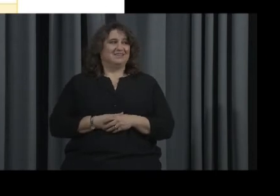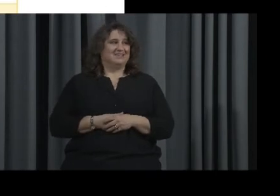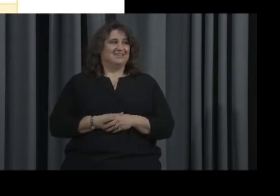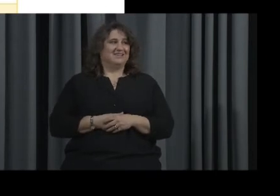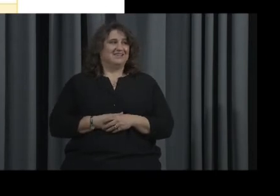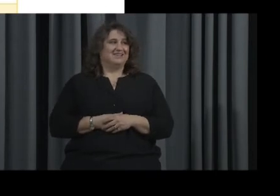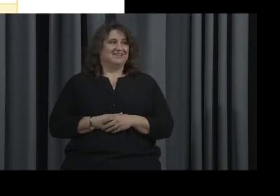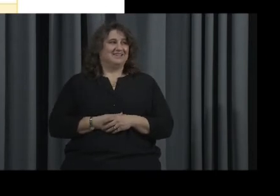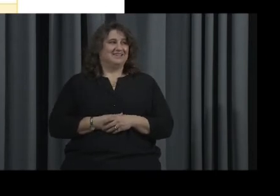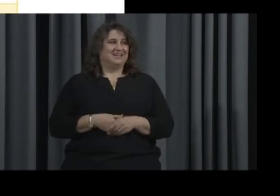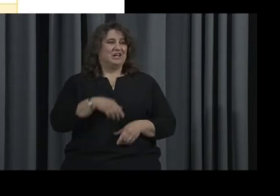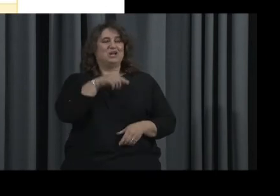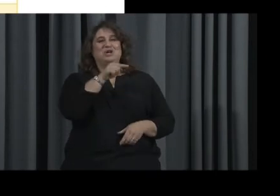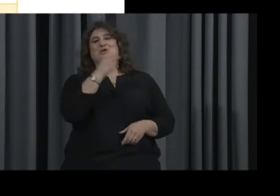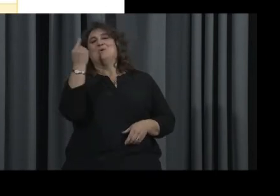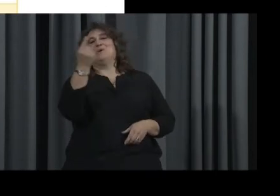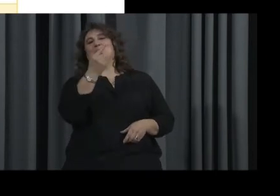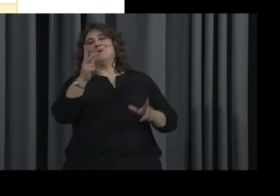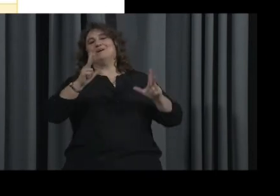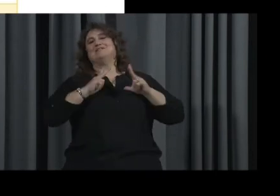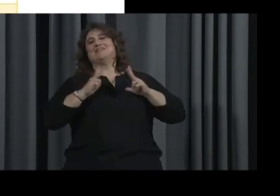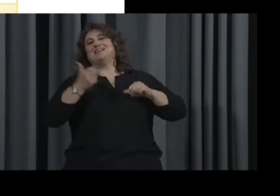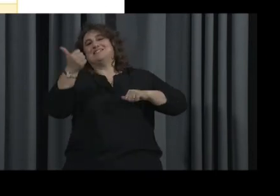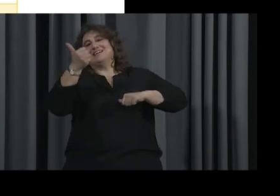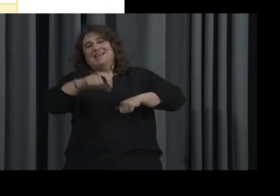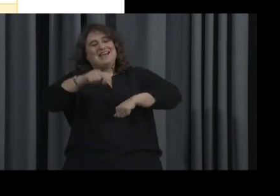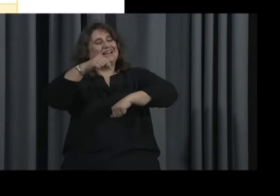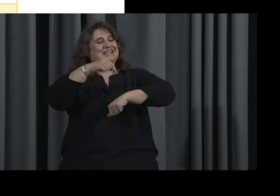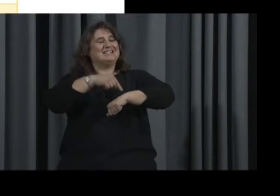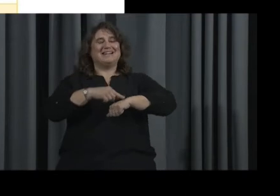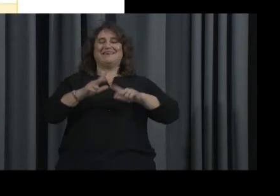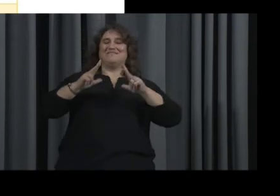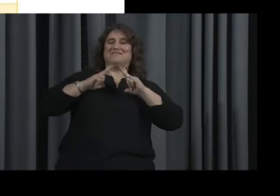yeah. You always can do that whenever you want. Yeah. Anytime.